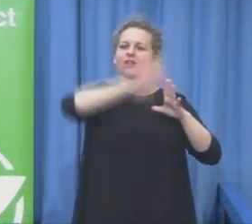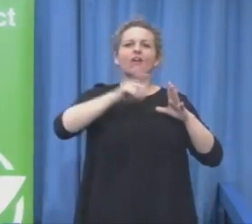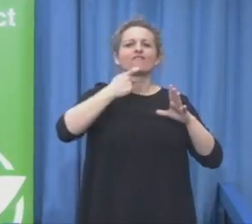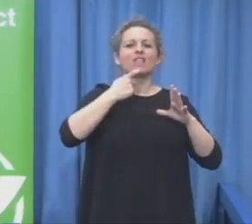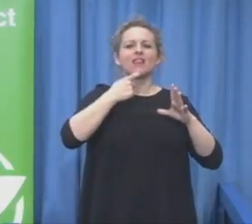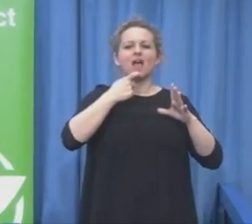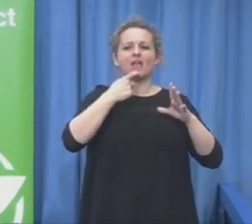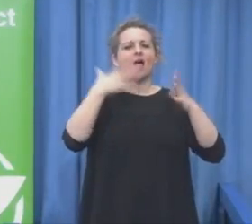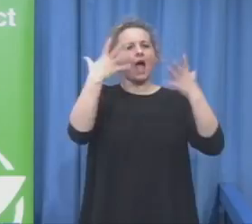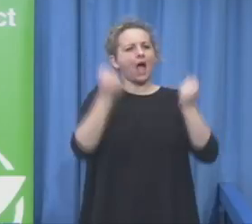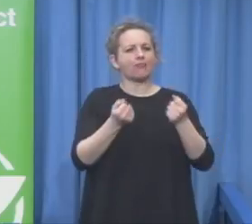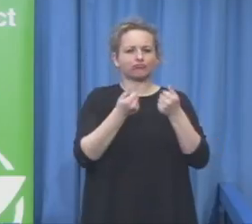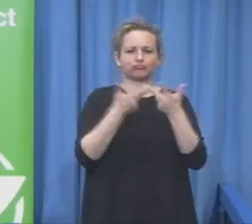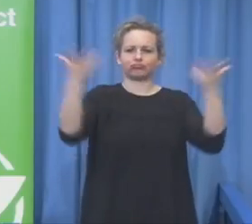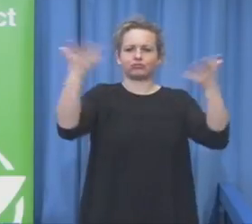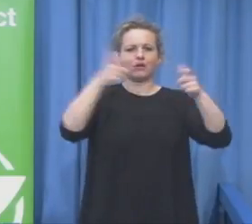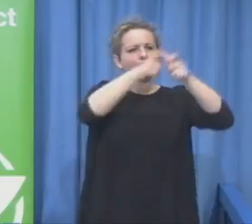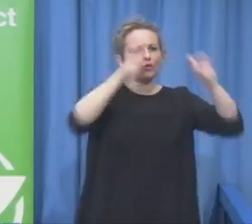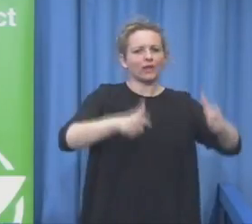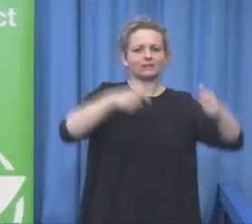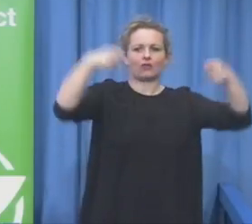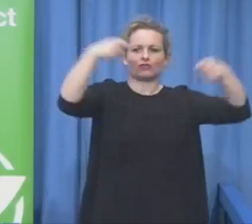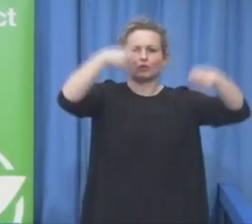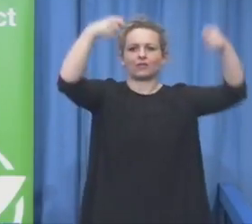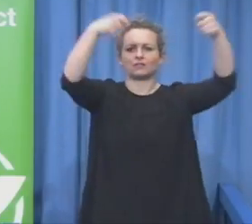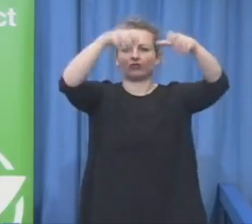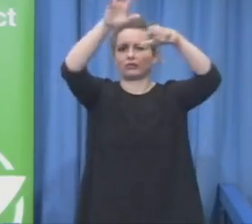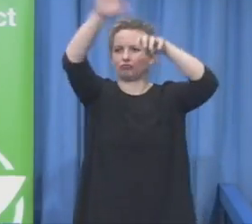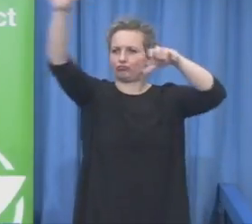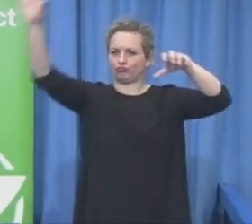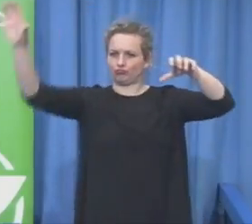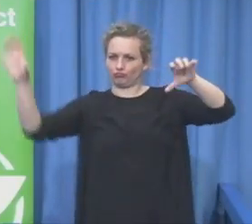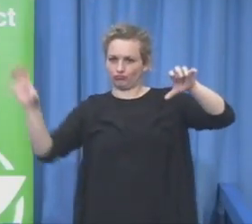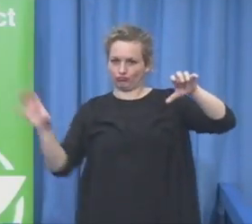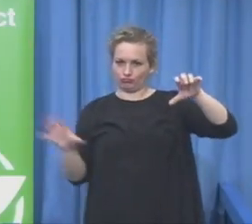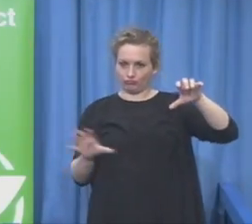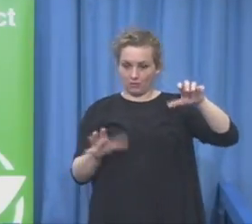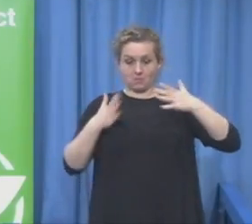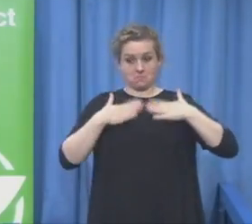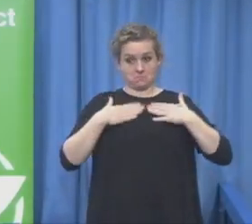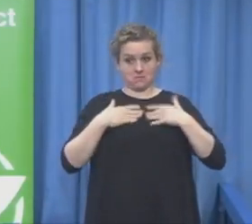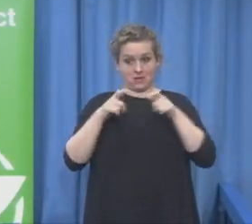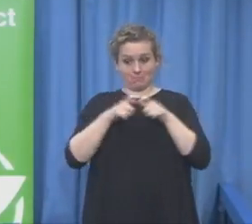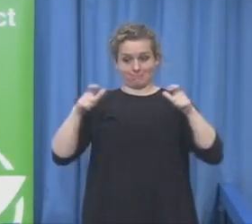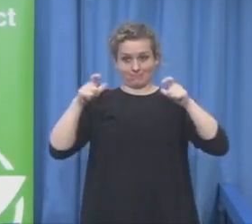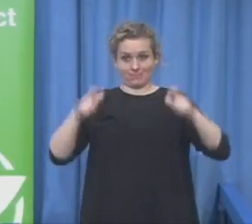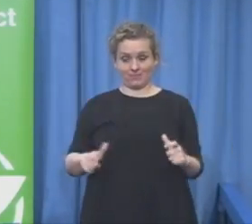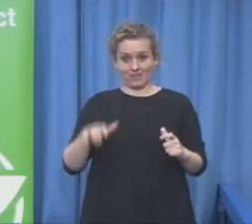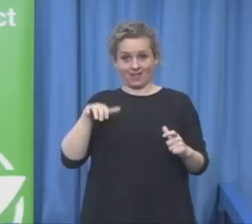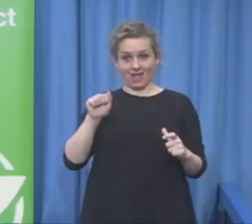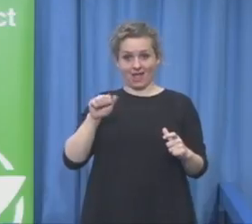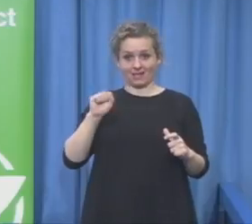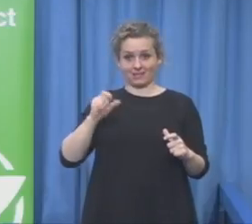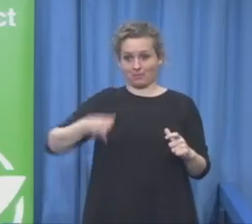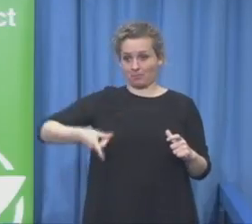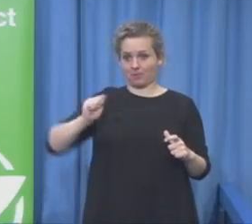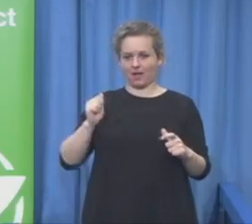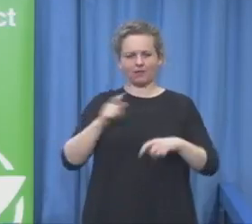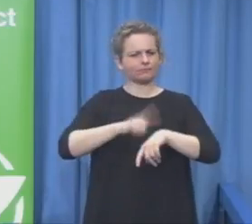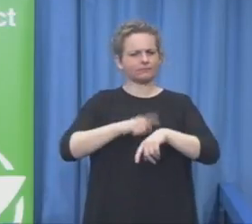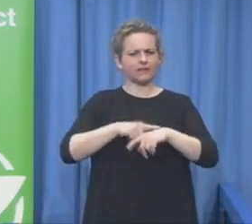Aspa was founded in 1995 by 13 Finnish disability organisations.